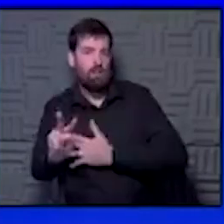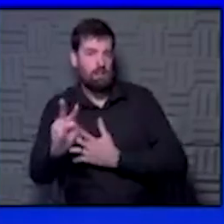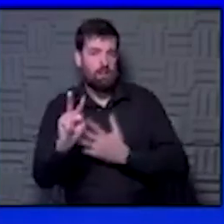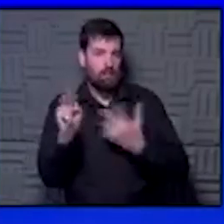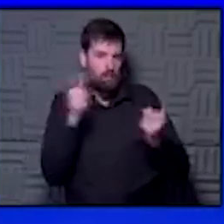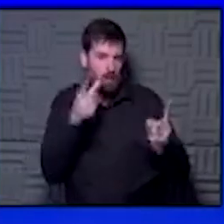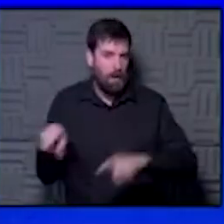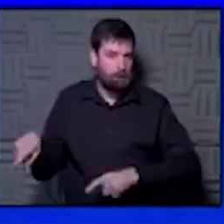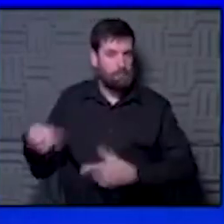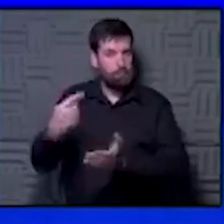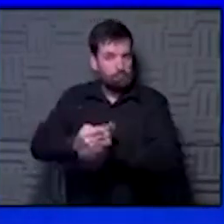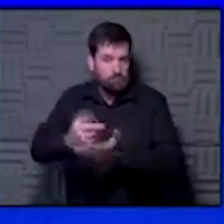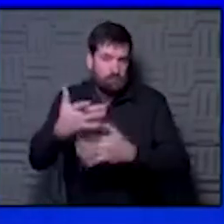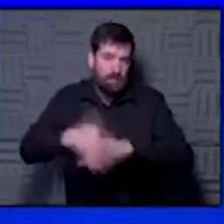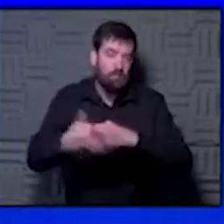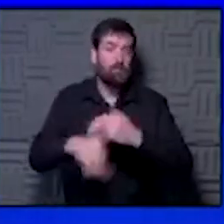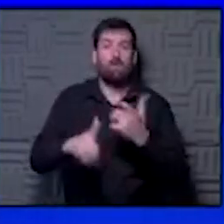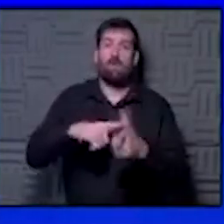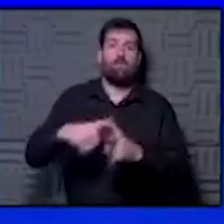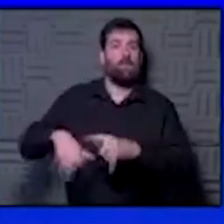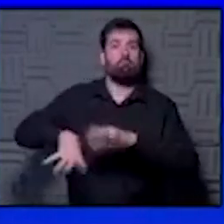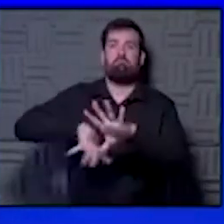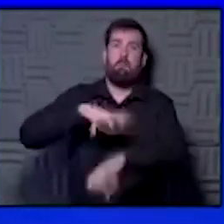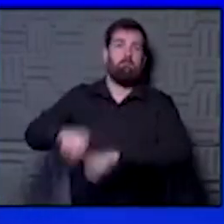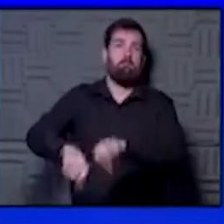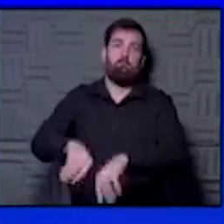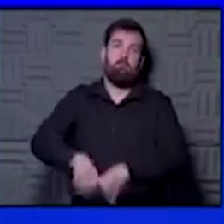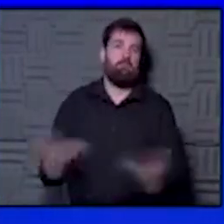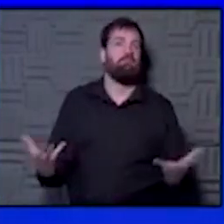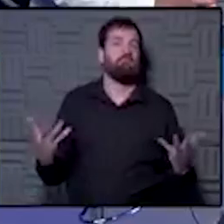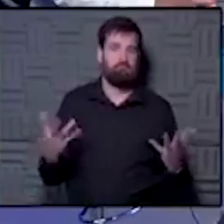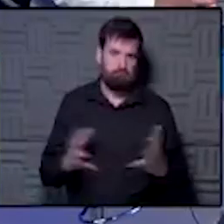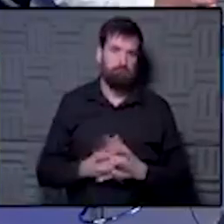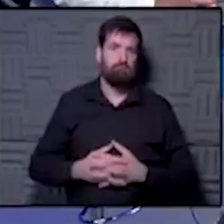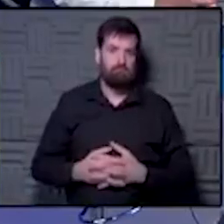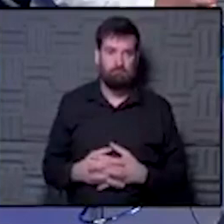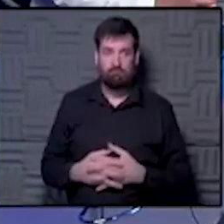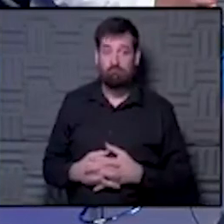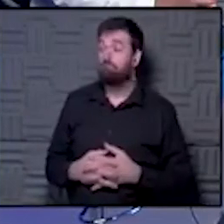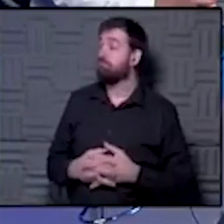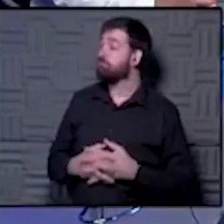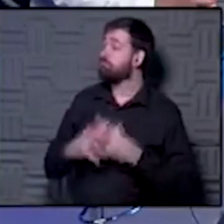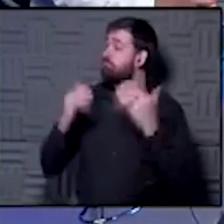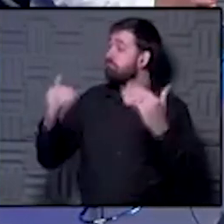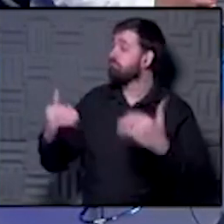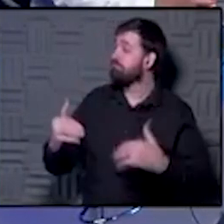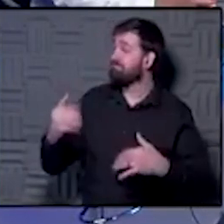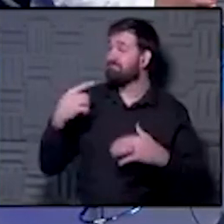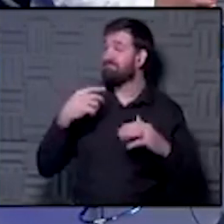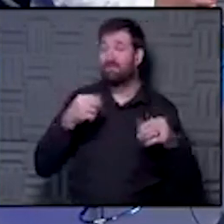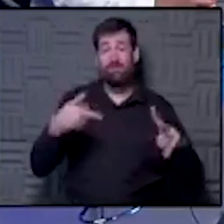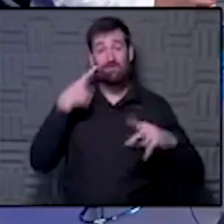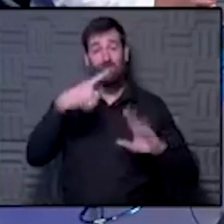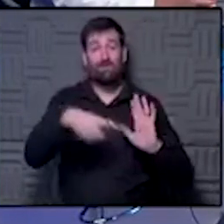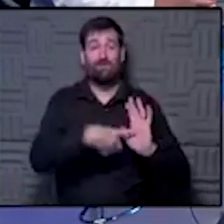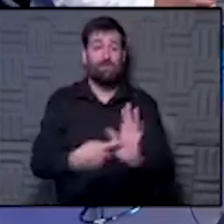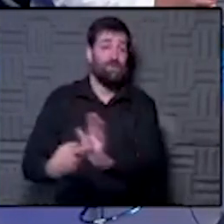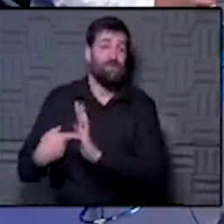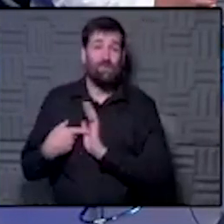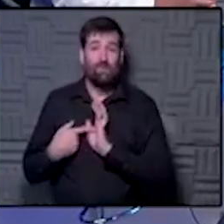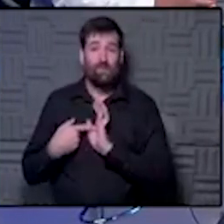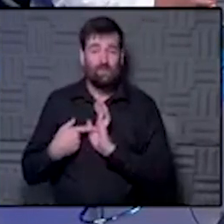And once those things are available, be ready to give them. All right, here's opportunity for show and tell. How much hand